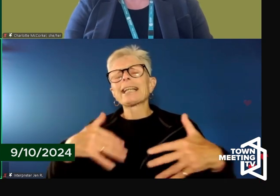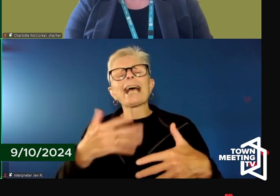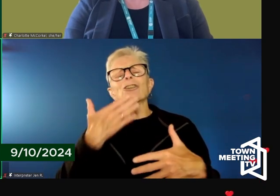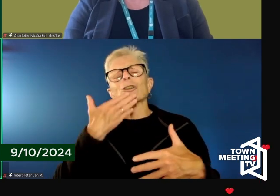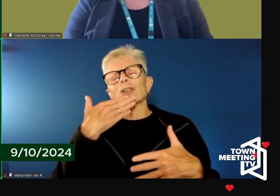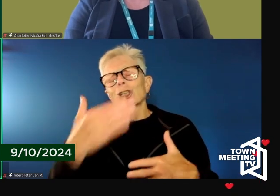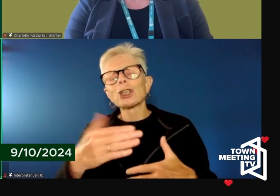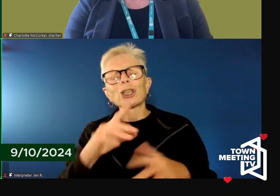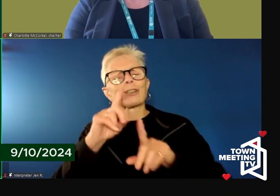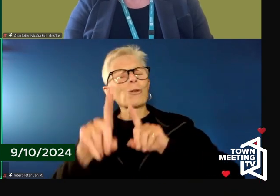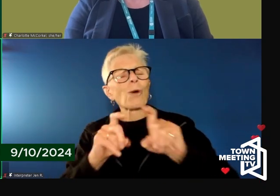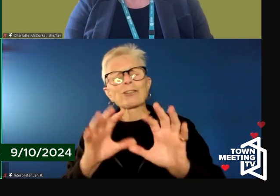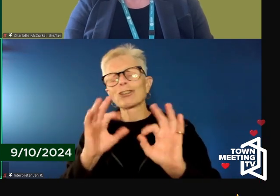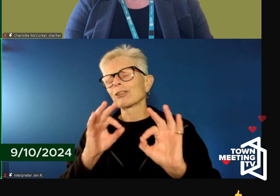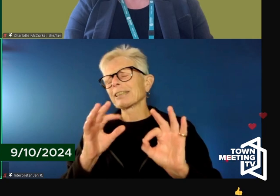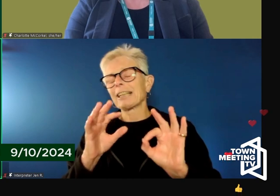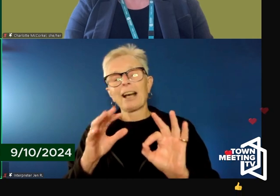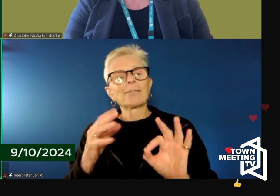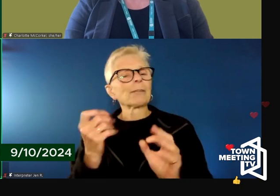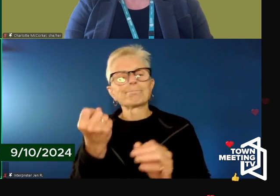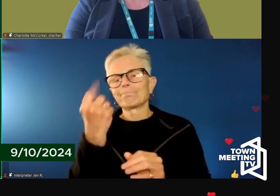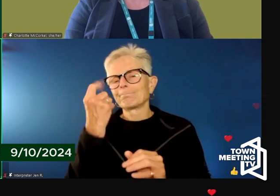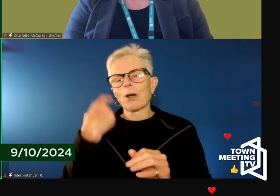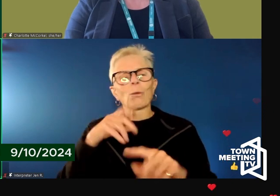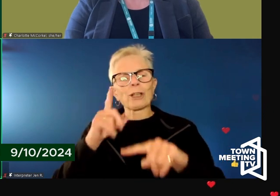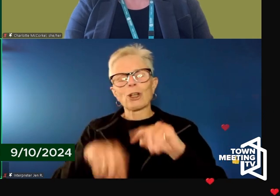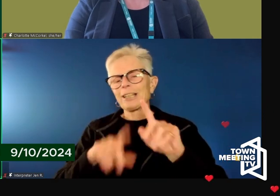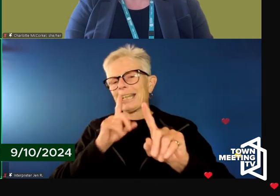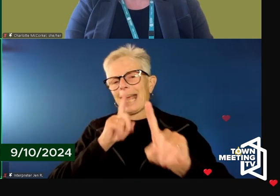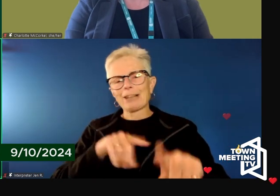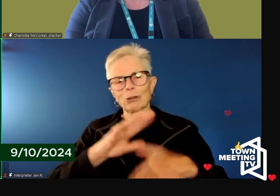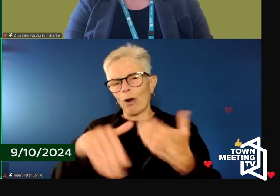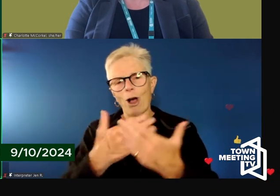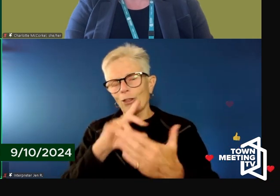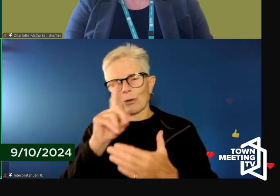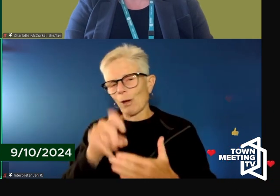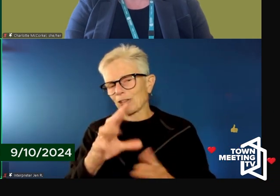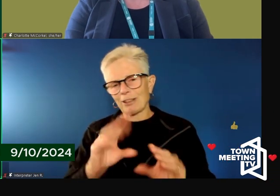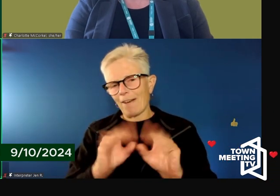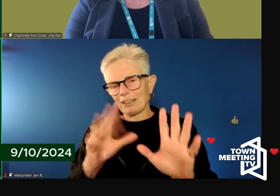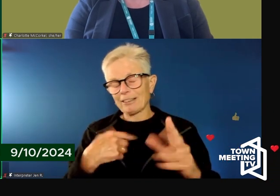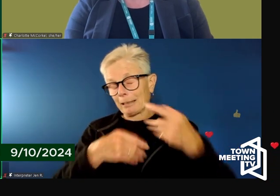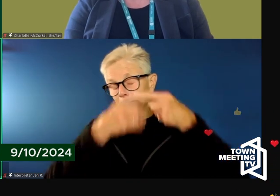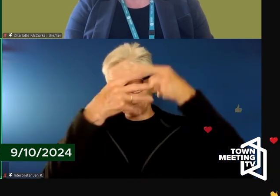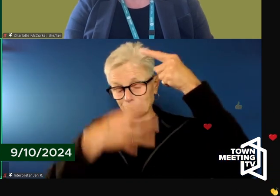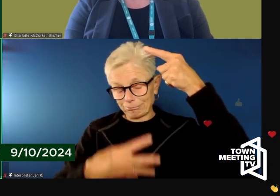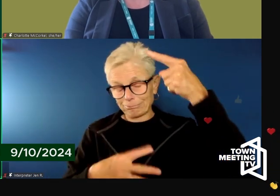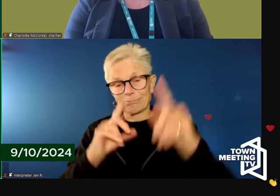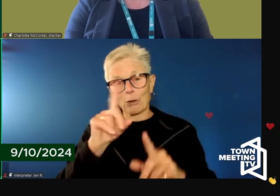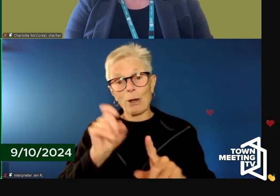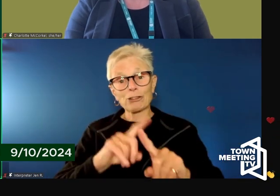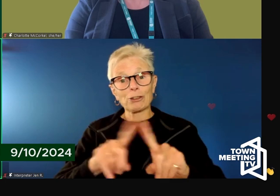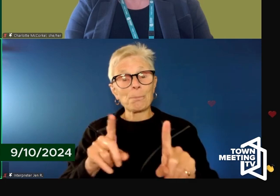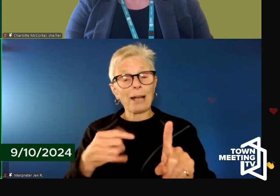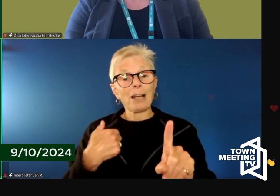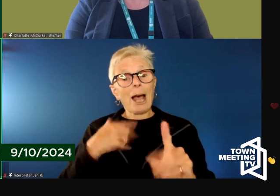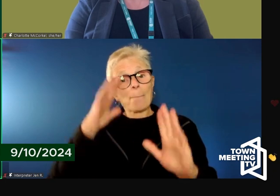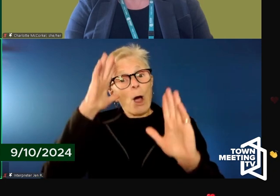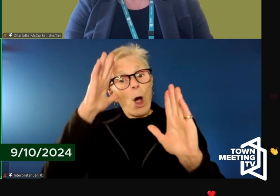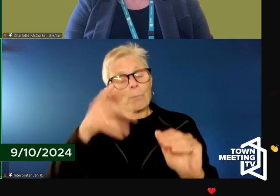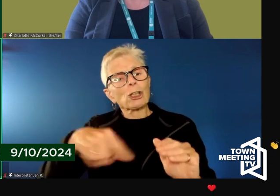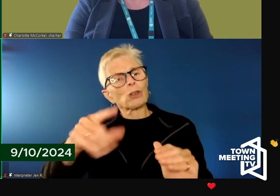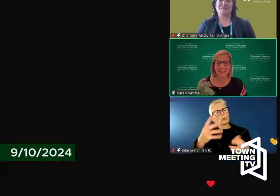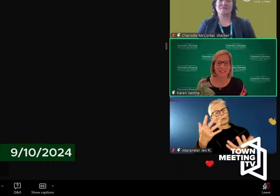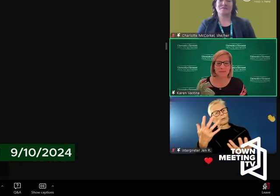today. Obviously, we could not get to all of your really excellent questions, but I hope that today has provided you all a lot more